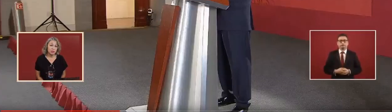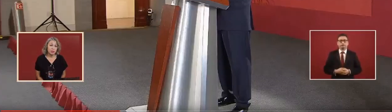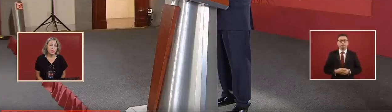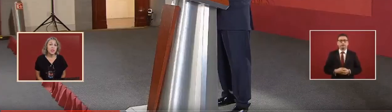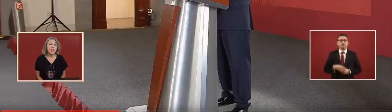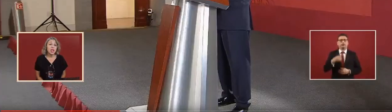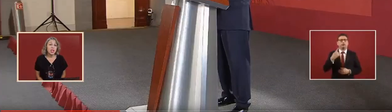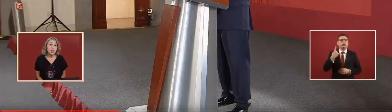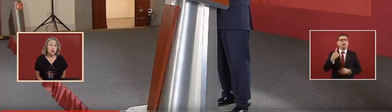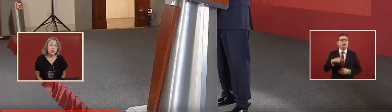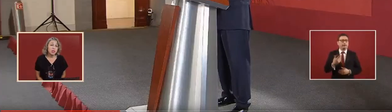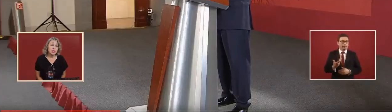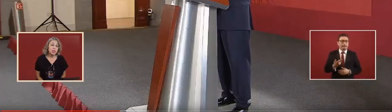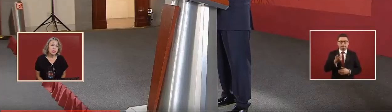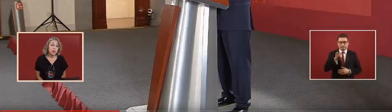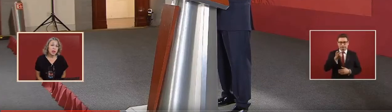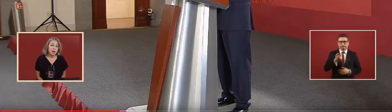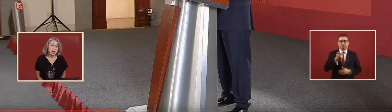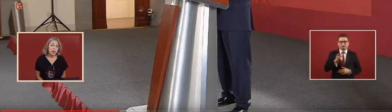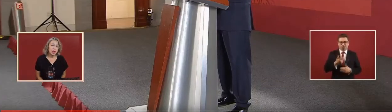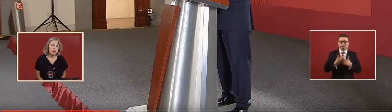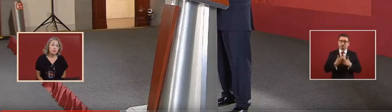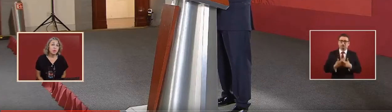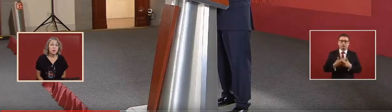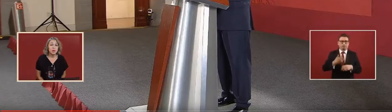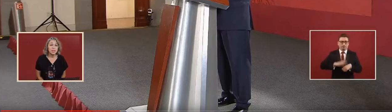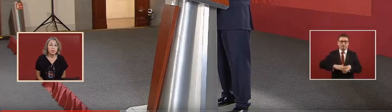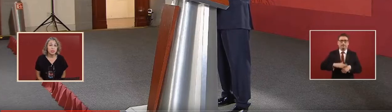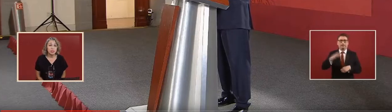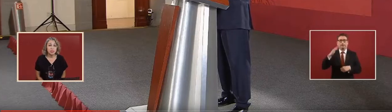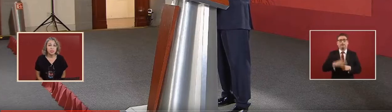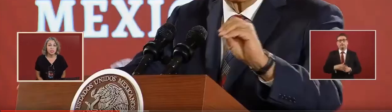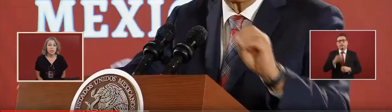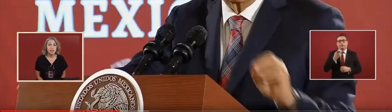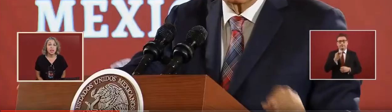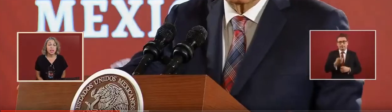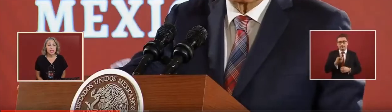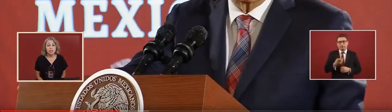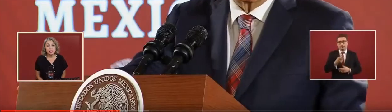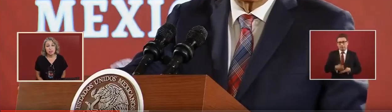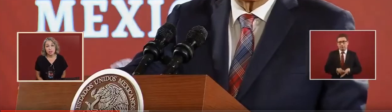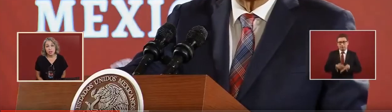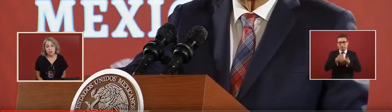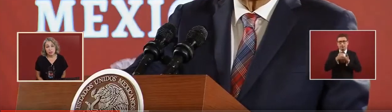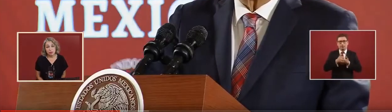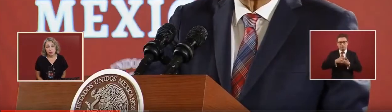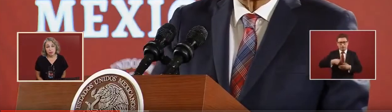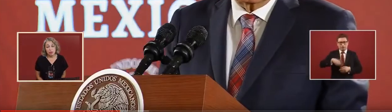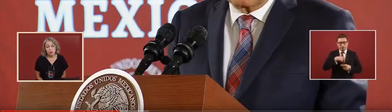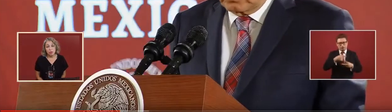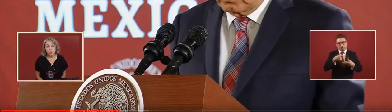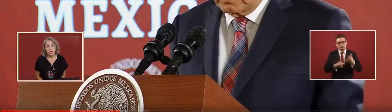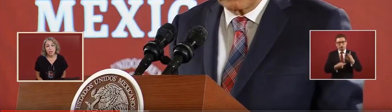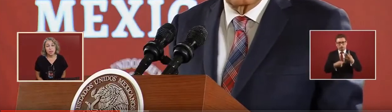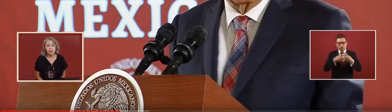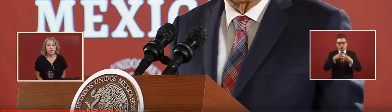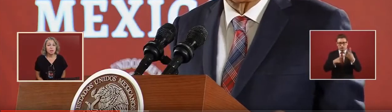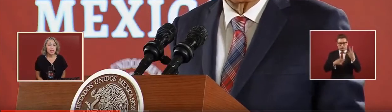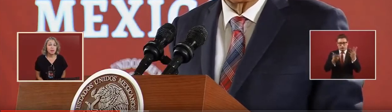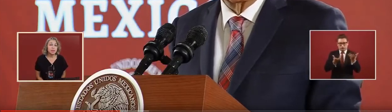have more resources, and so that we can comply with these four actions.